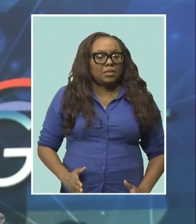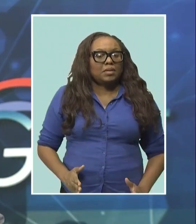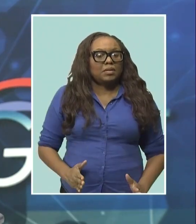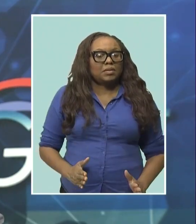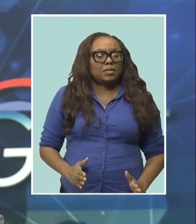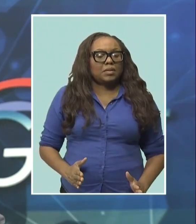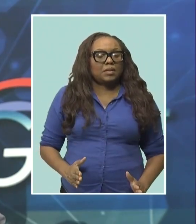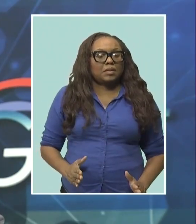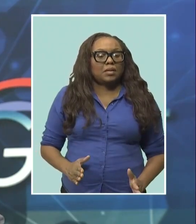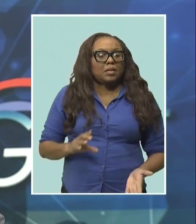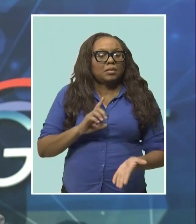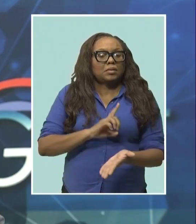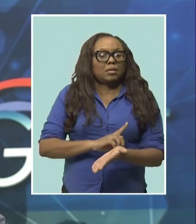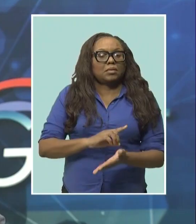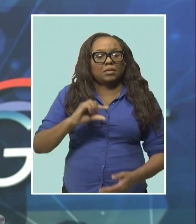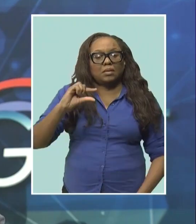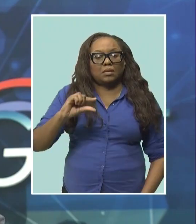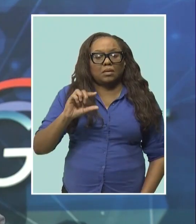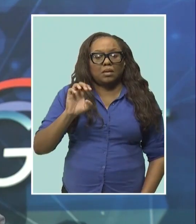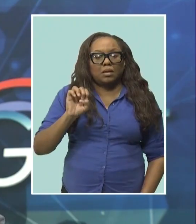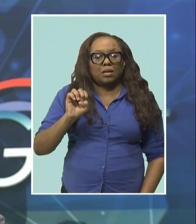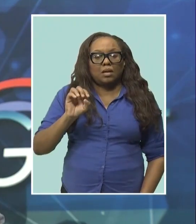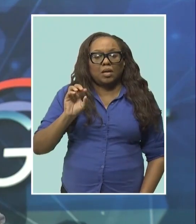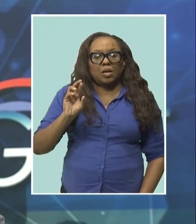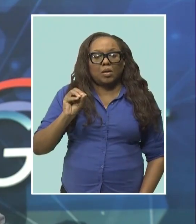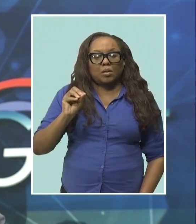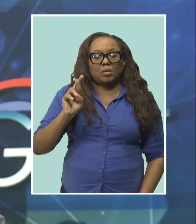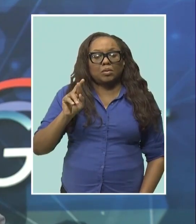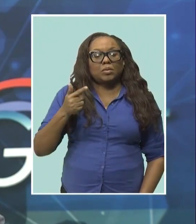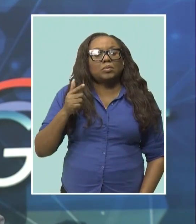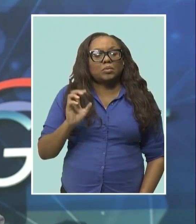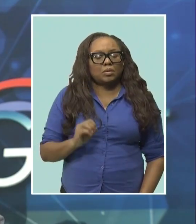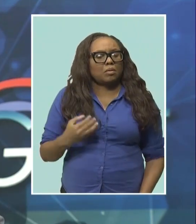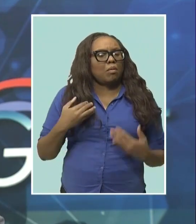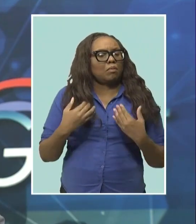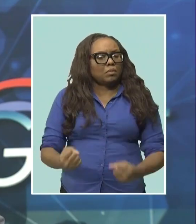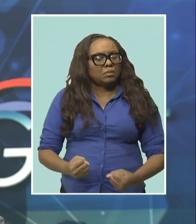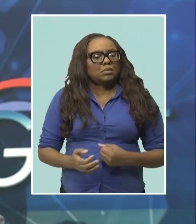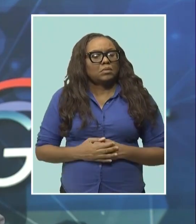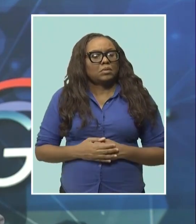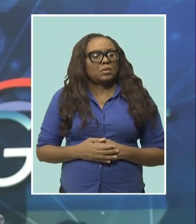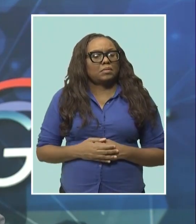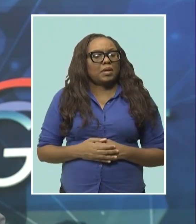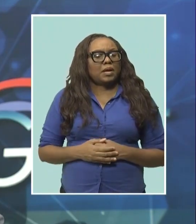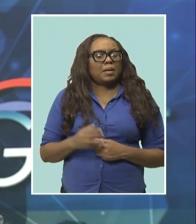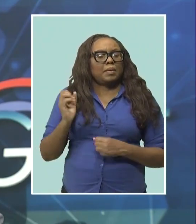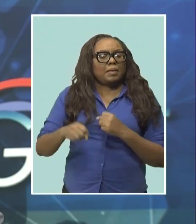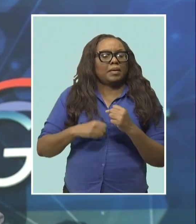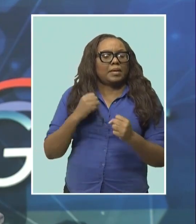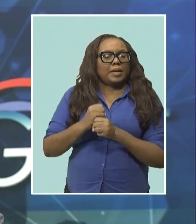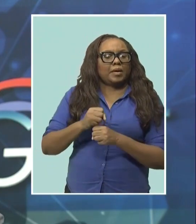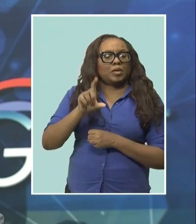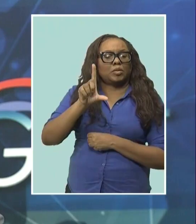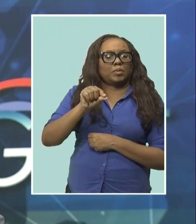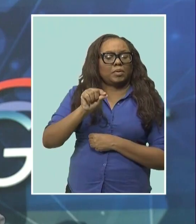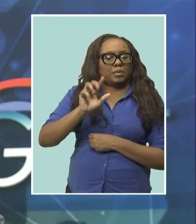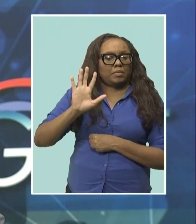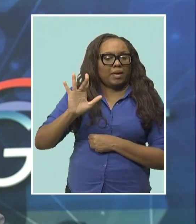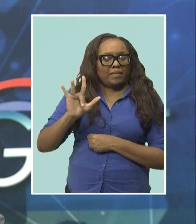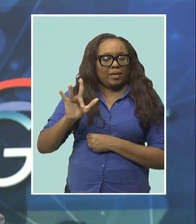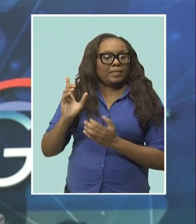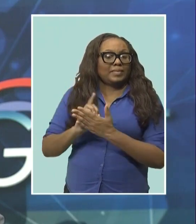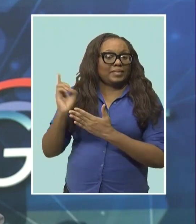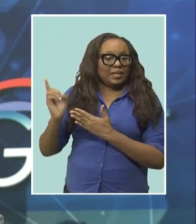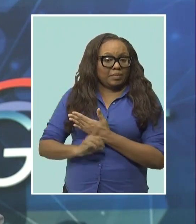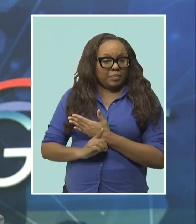confident Barbados can meet the December 2025 target to be trans-fat-free, one of the key responses to combat the